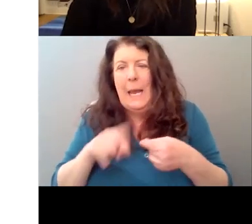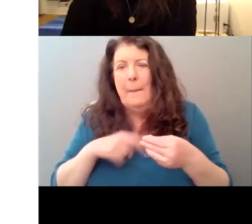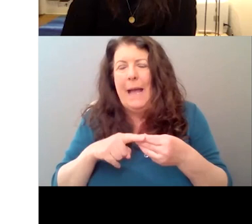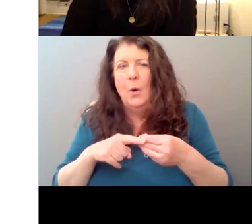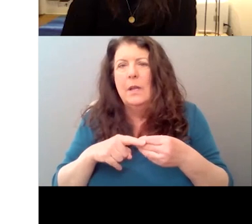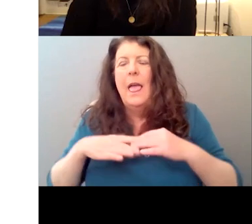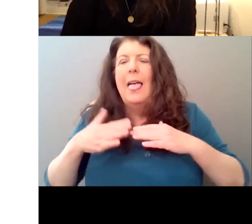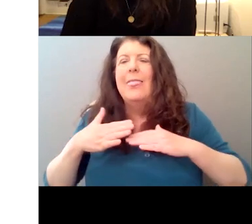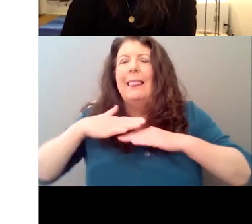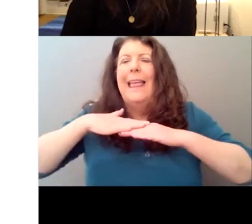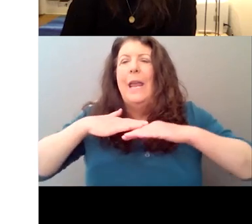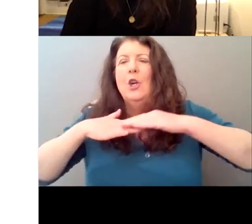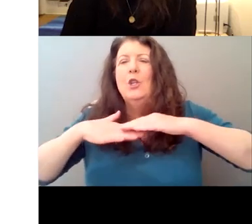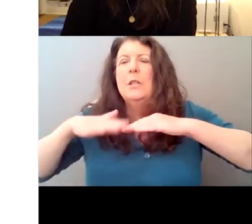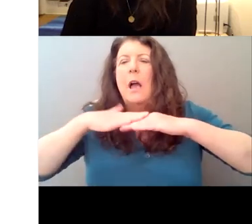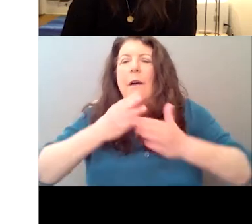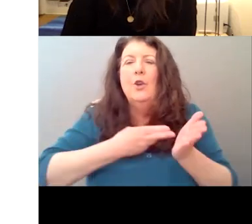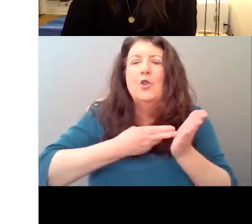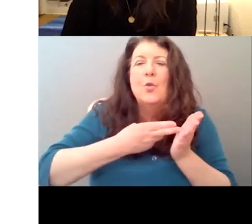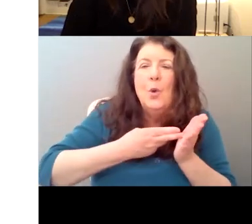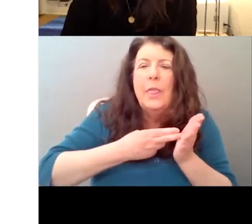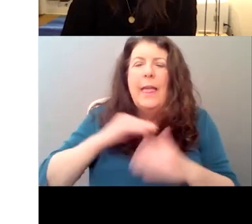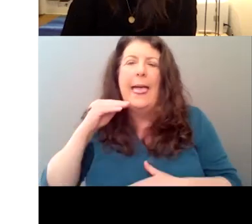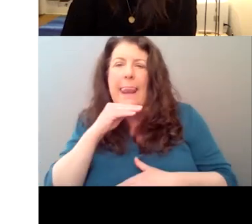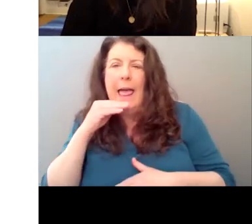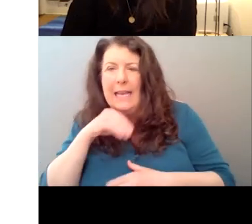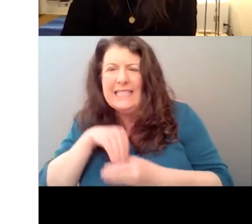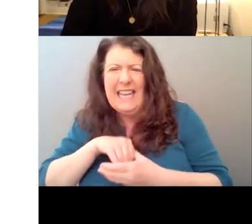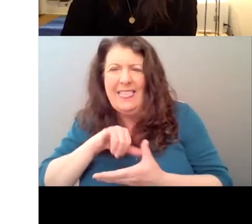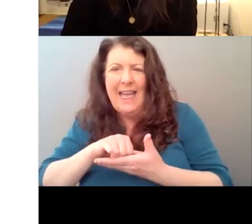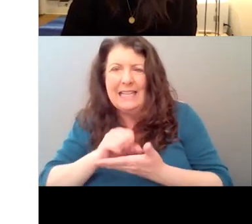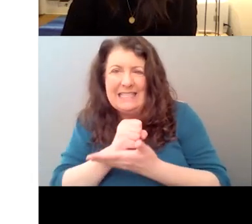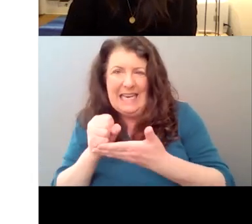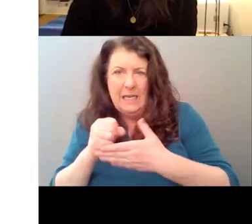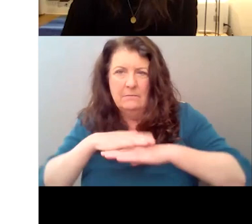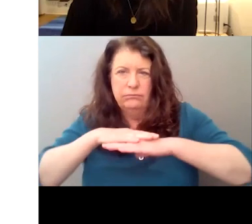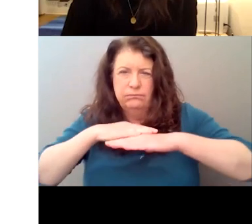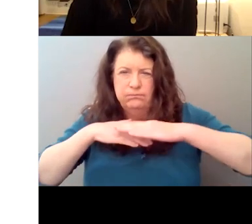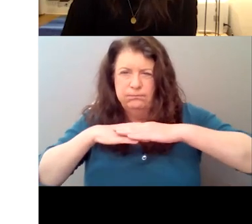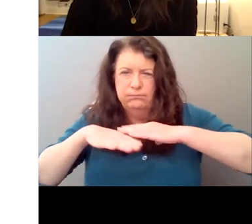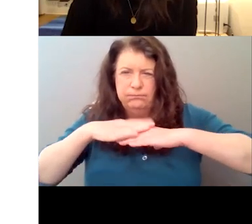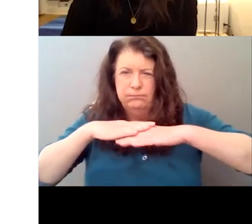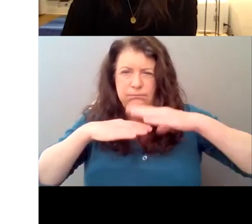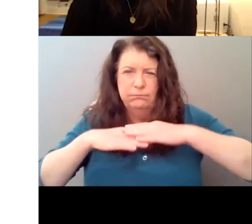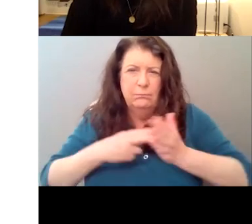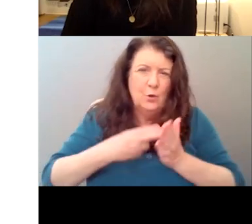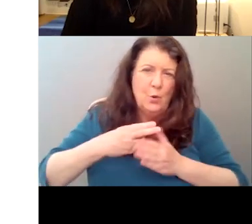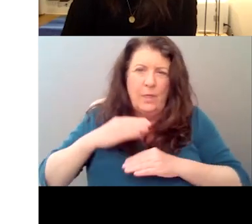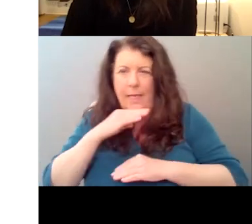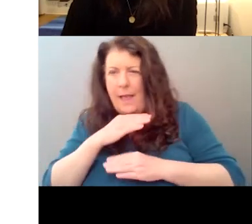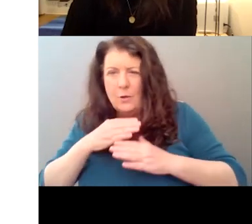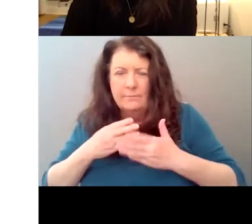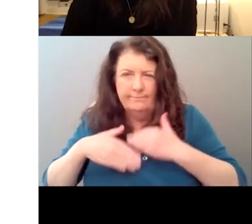lies that are in this scene. Right. And, um, I remember it was funny. I, you know, I, I had access to these